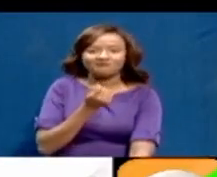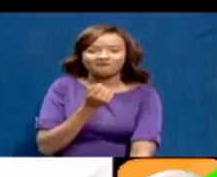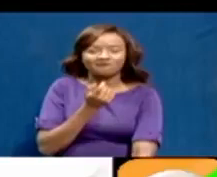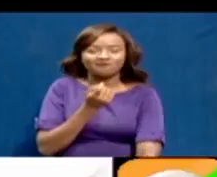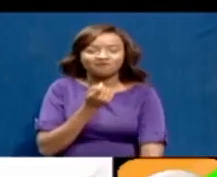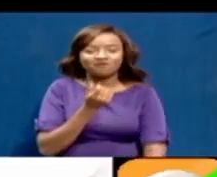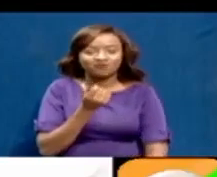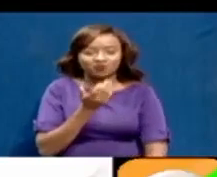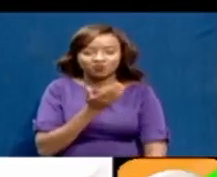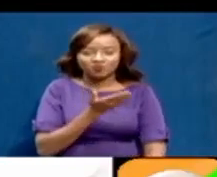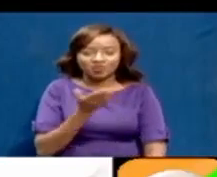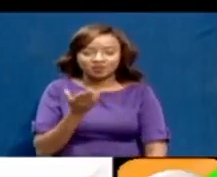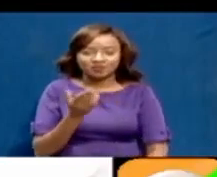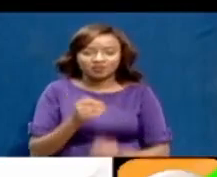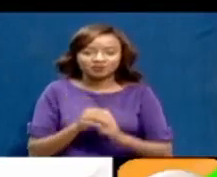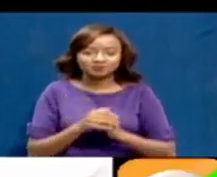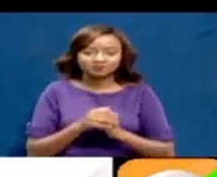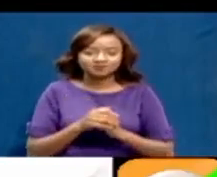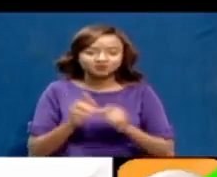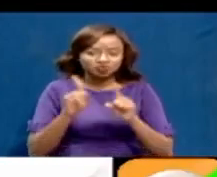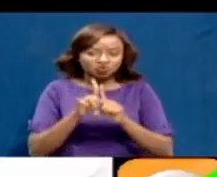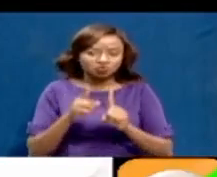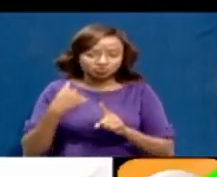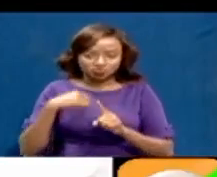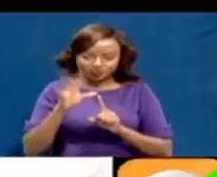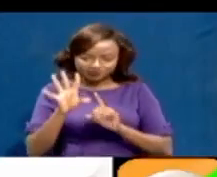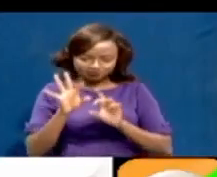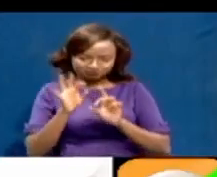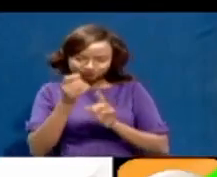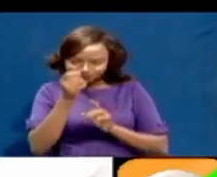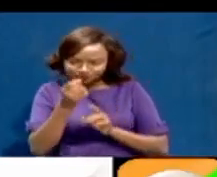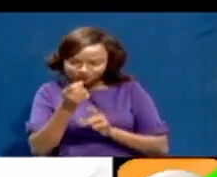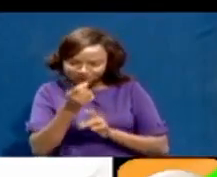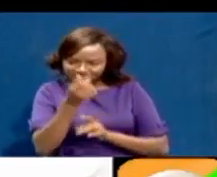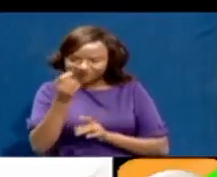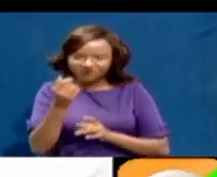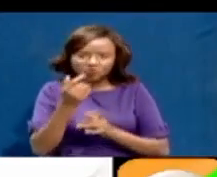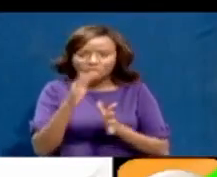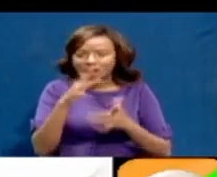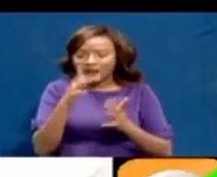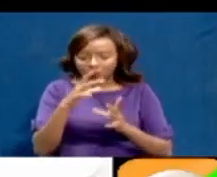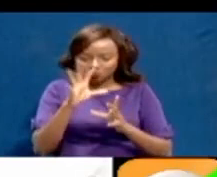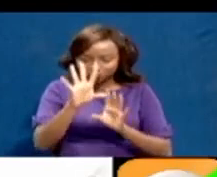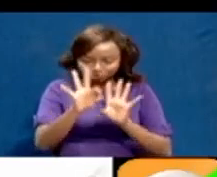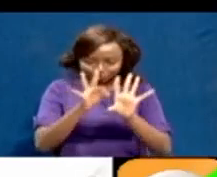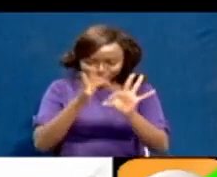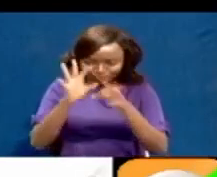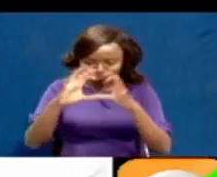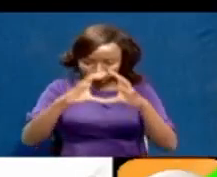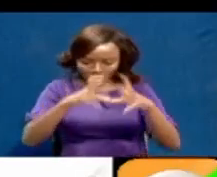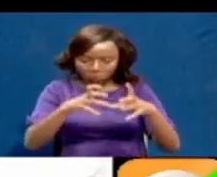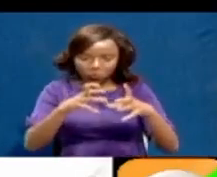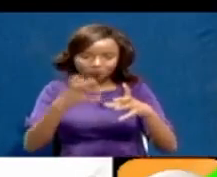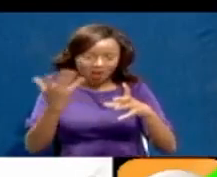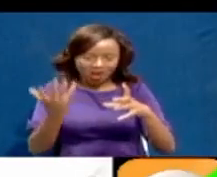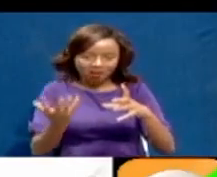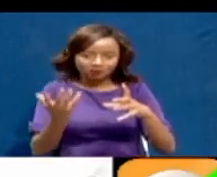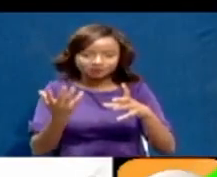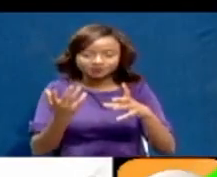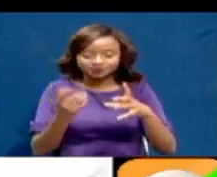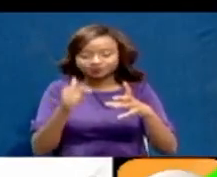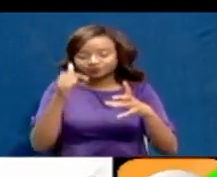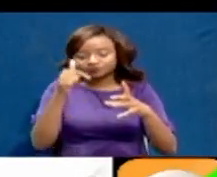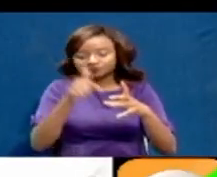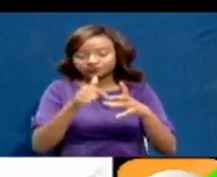media. And because of that, we had to prioritize the kind of groups that we're going to start with. And in Kilifi, we